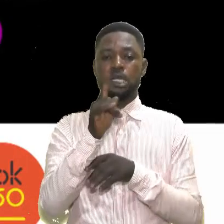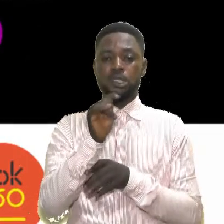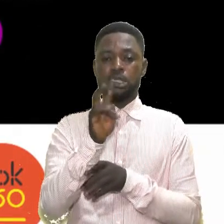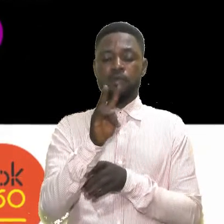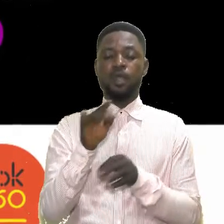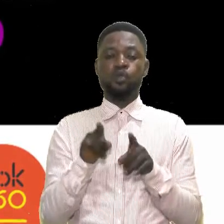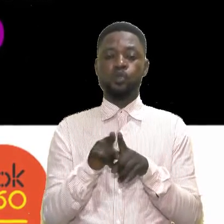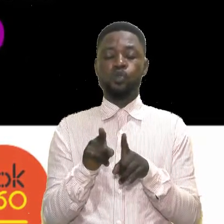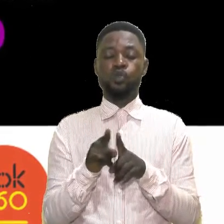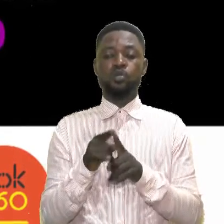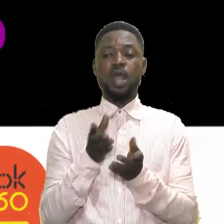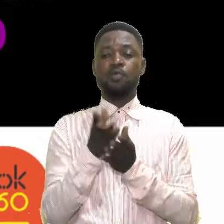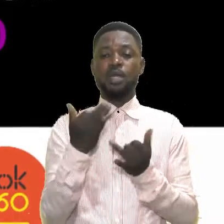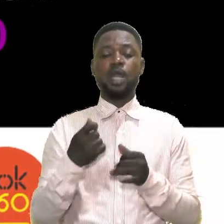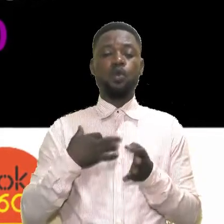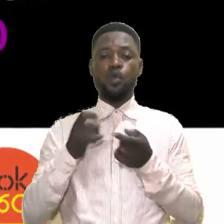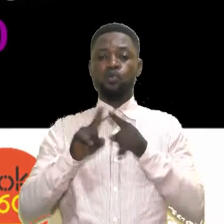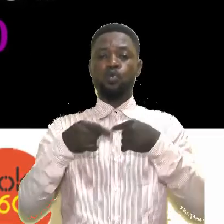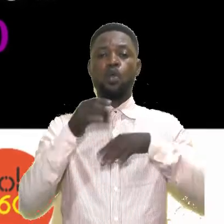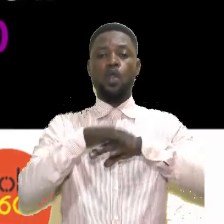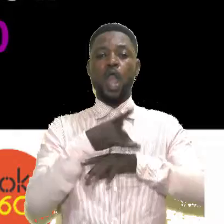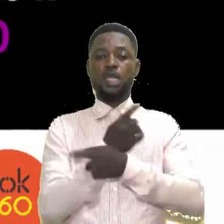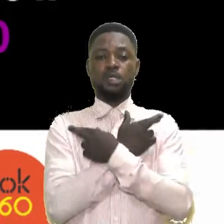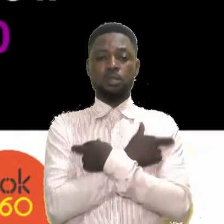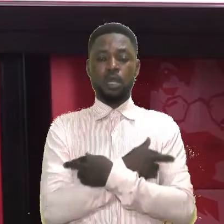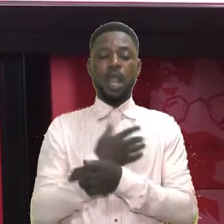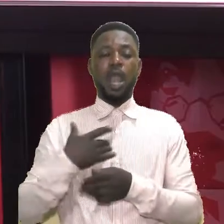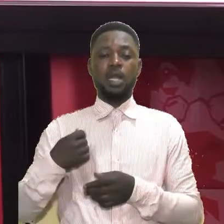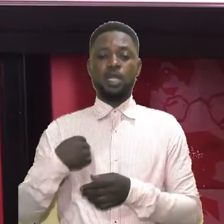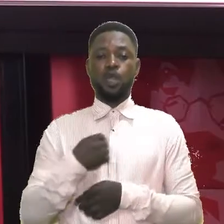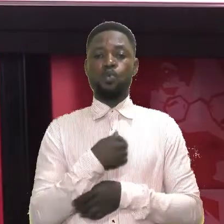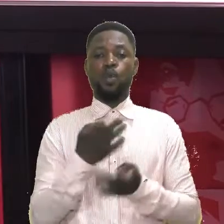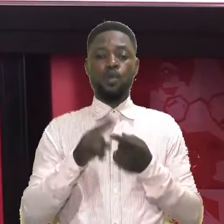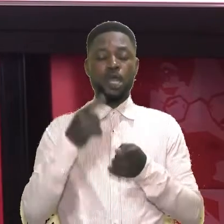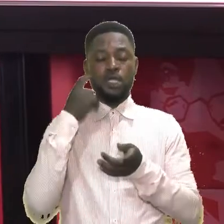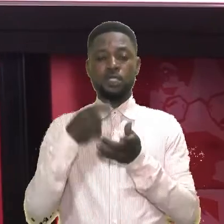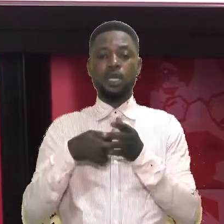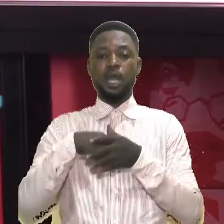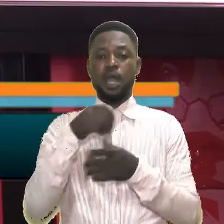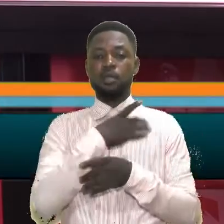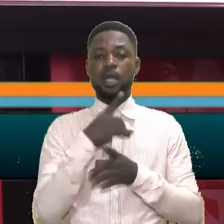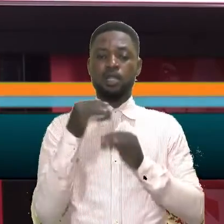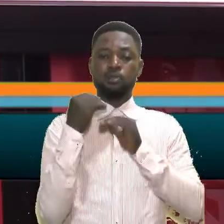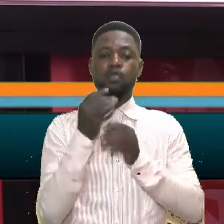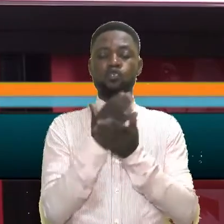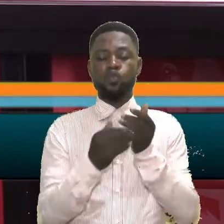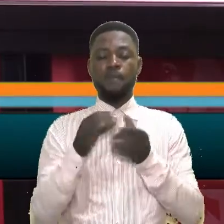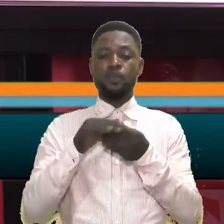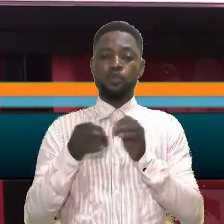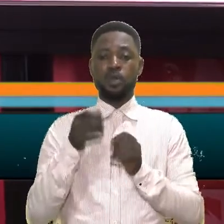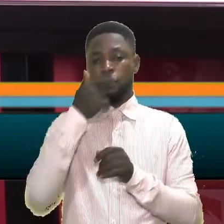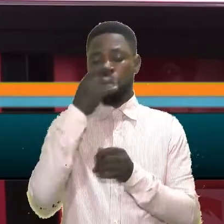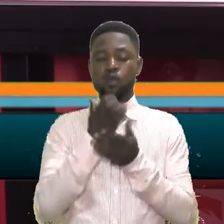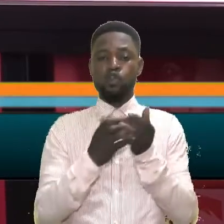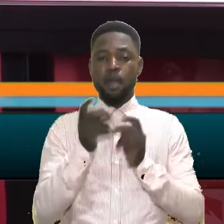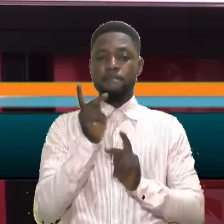flashing on the screen. Thank you. and right now, we want to go on a break. And we want to check out Alexander's story. Because you